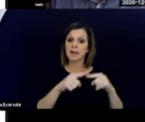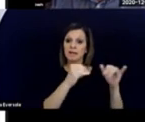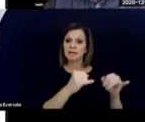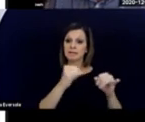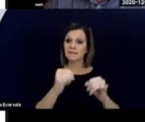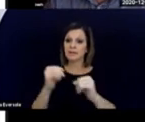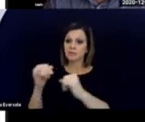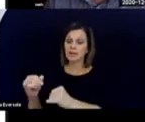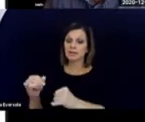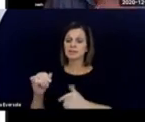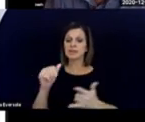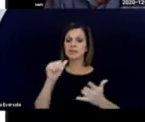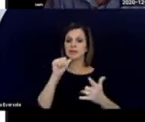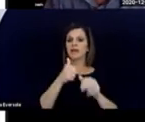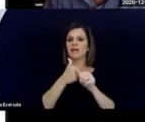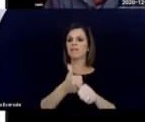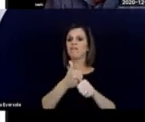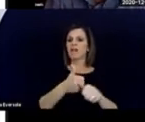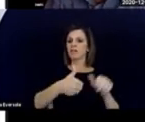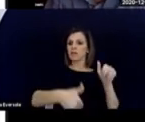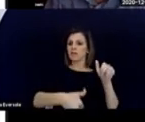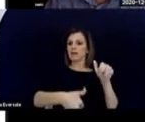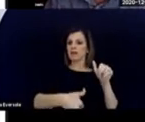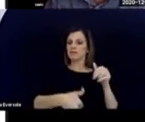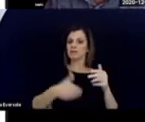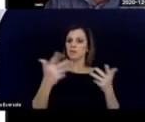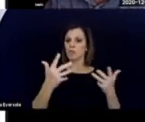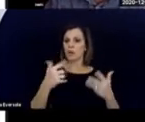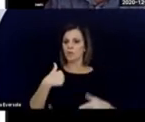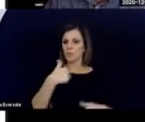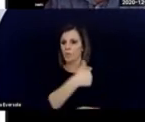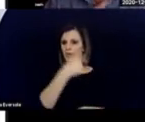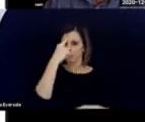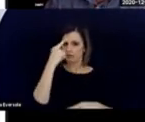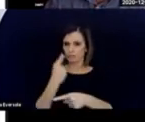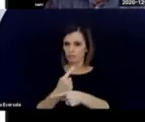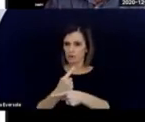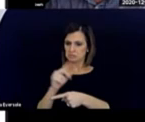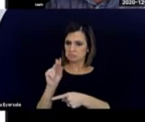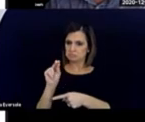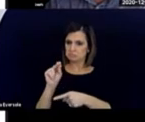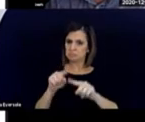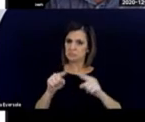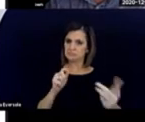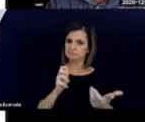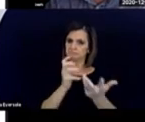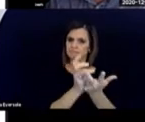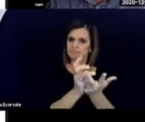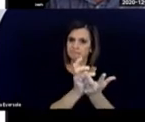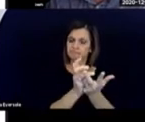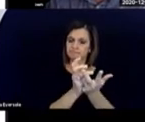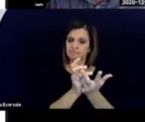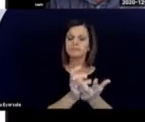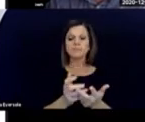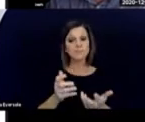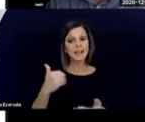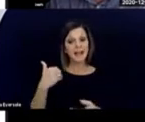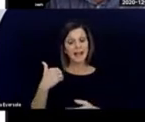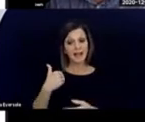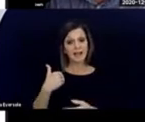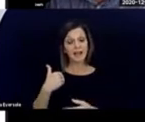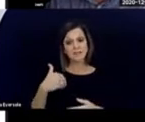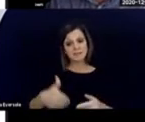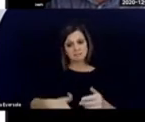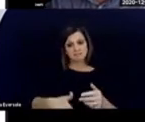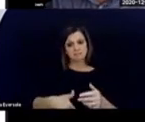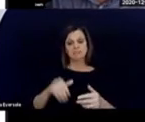by our gut feeling of what's going to be right and what won't be right. There's a place for intuition and gut feeling, but ultimately